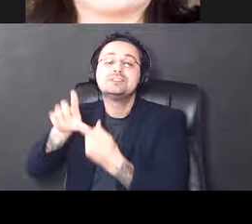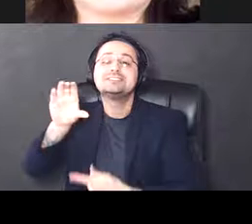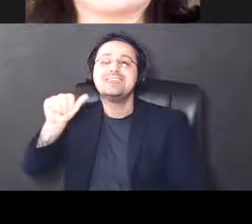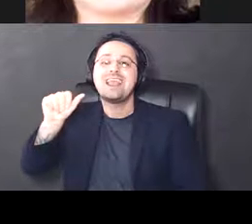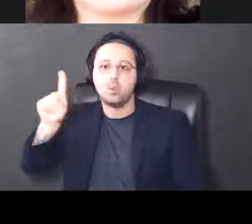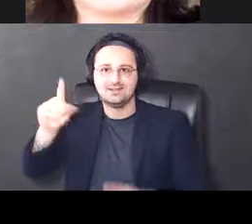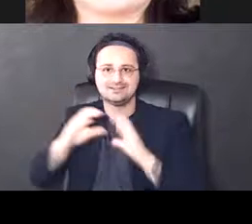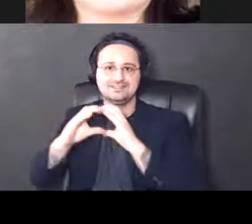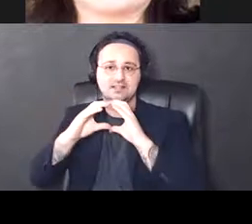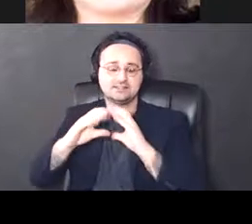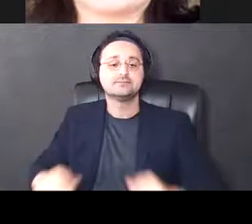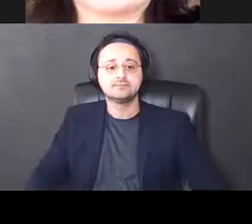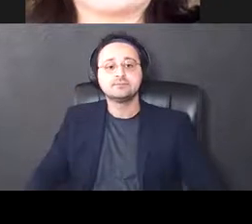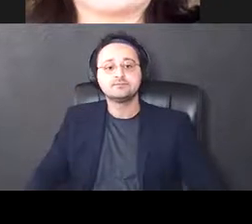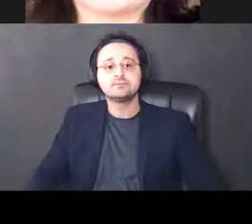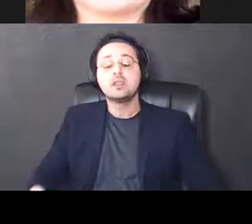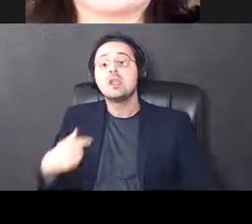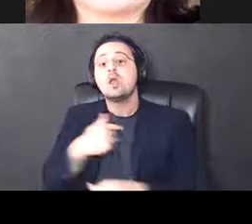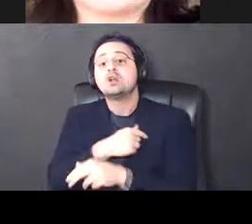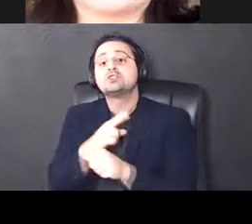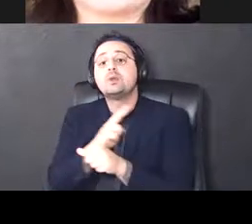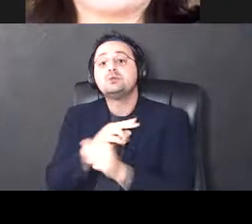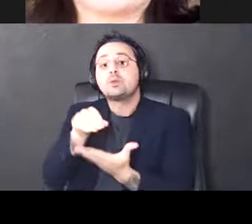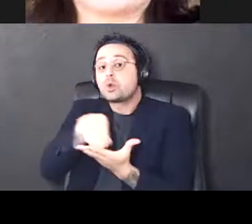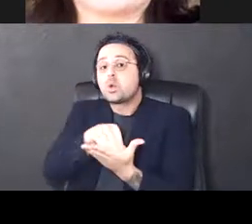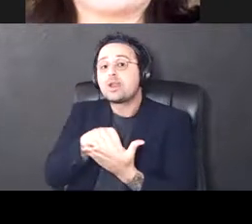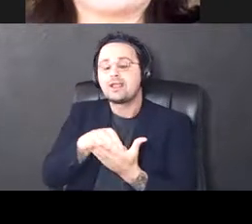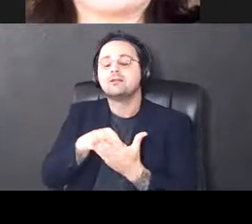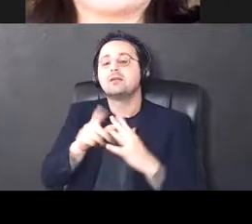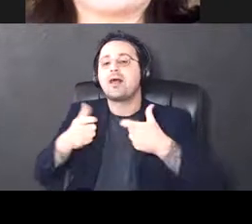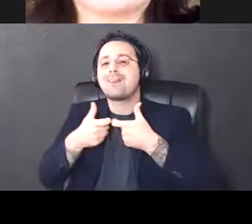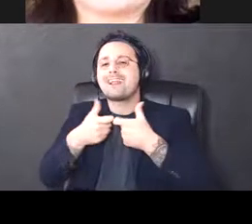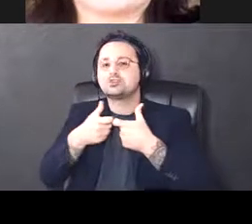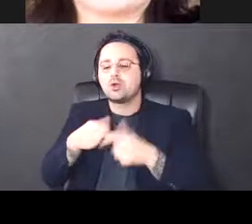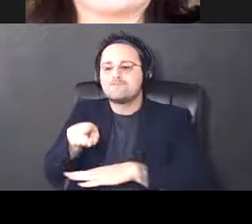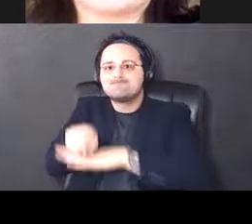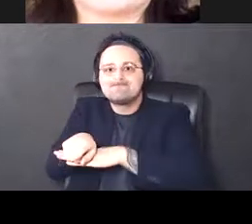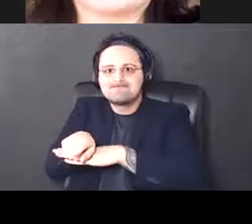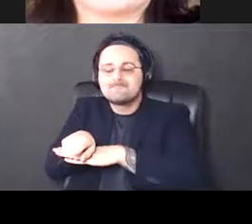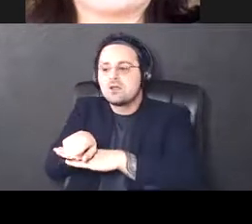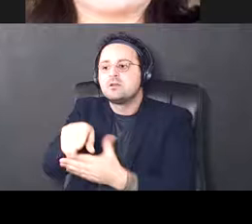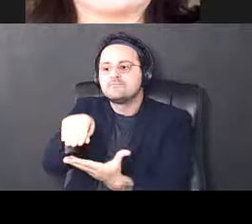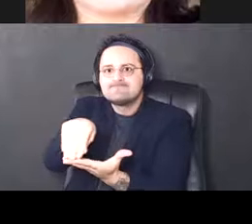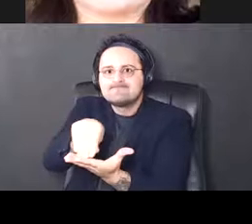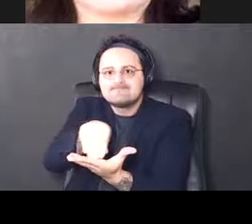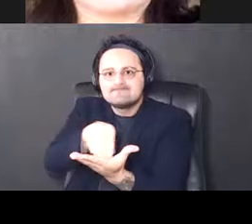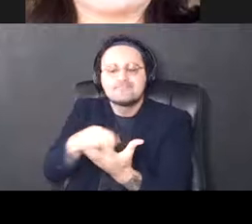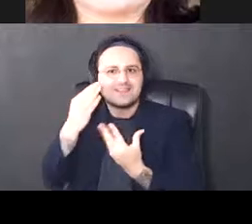cells. And if we stick a recording electrode into the slice, we can record the activity of